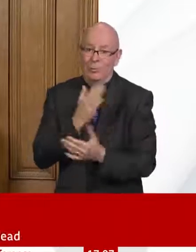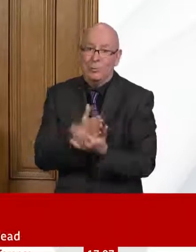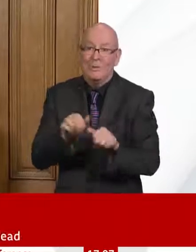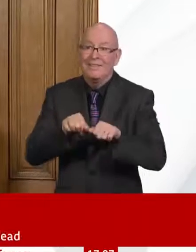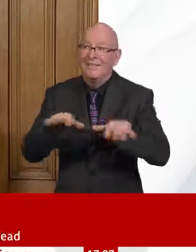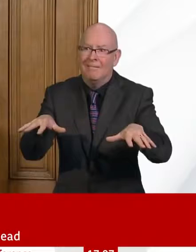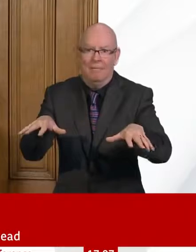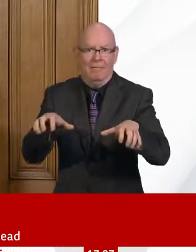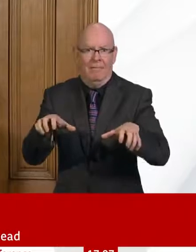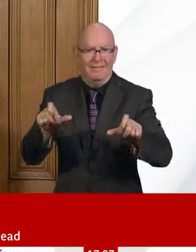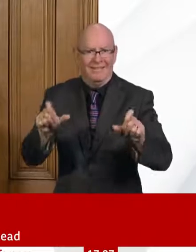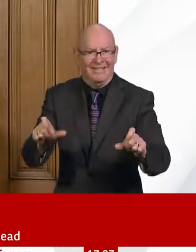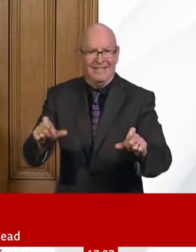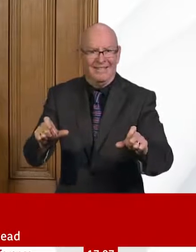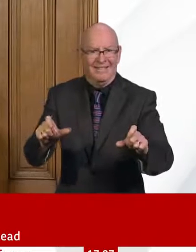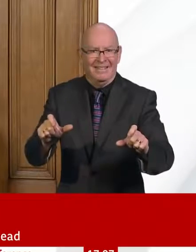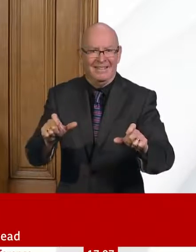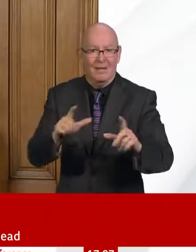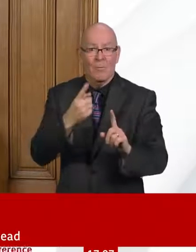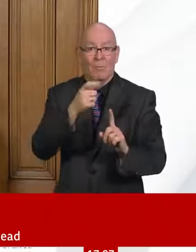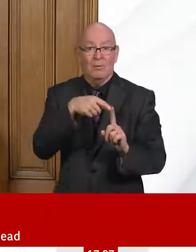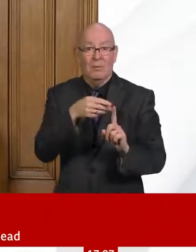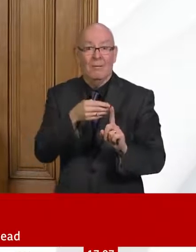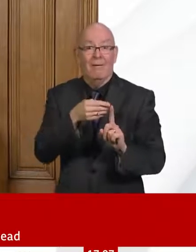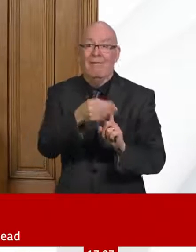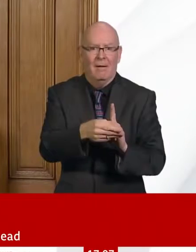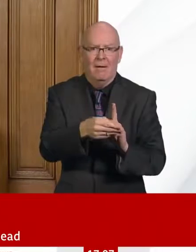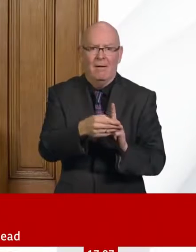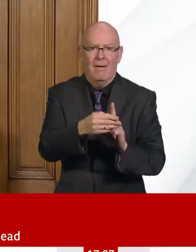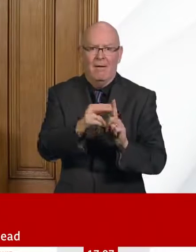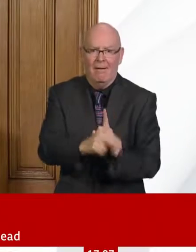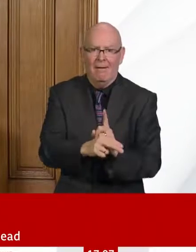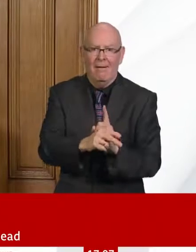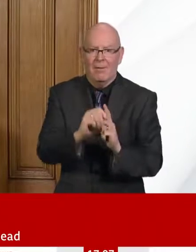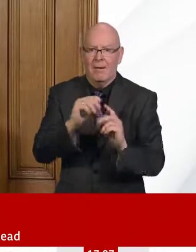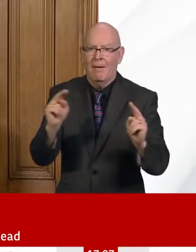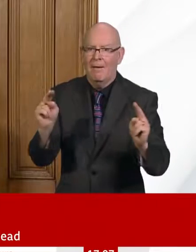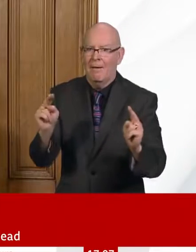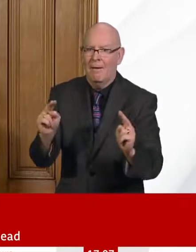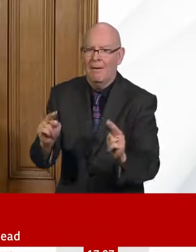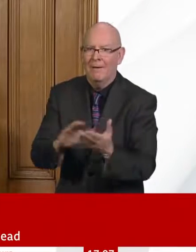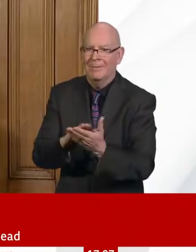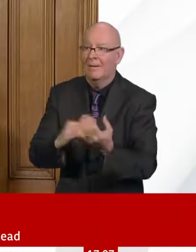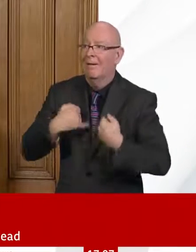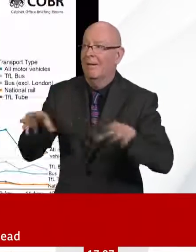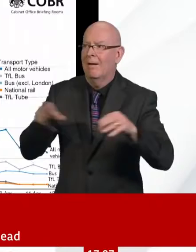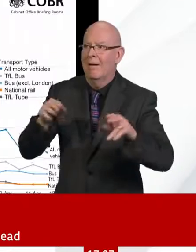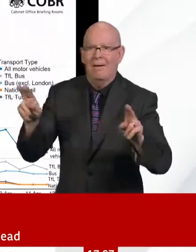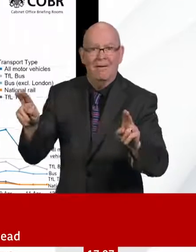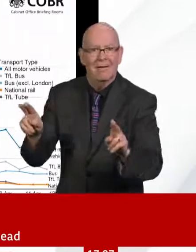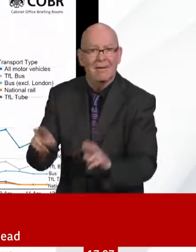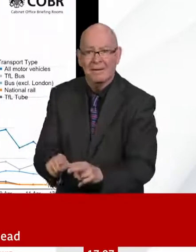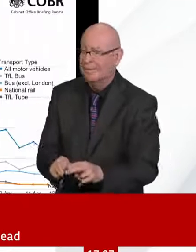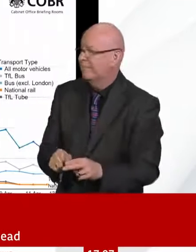those instructions. You've seen this transport chart most days, and you can see that we continue to see